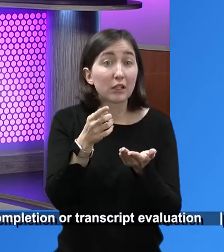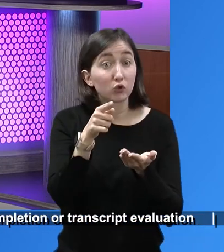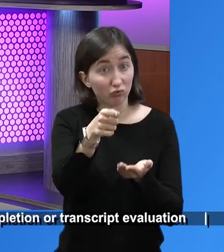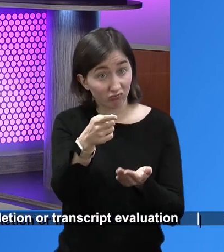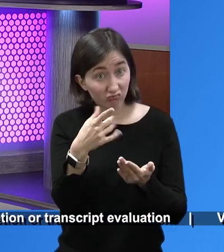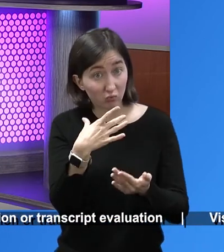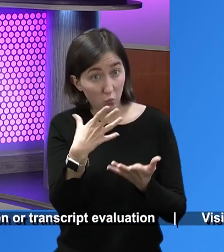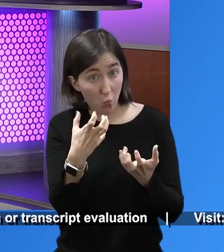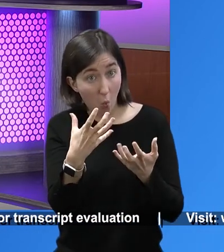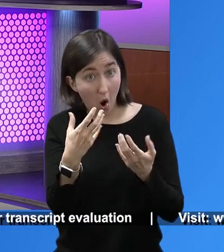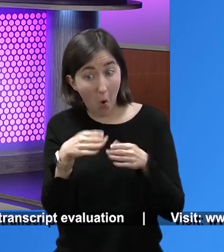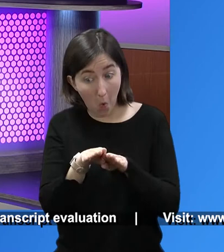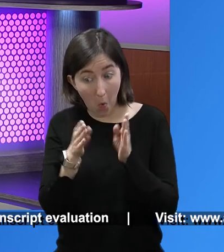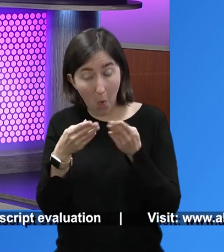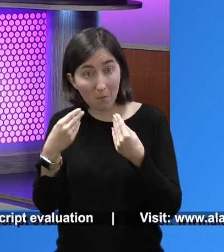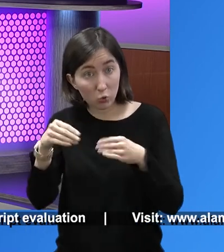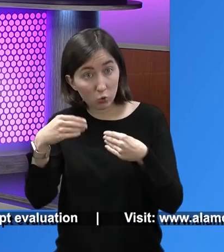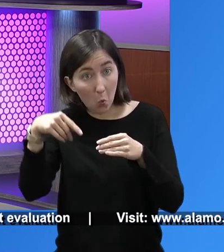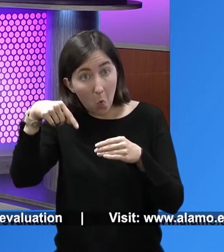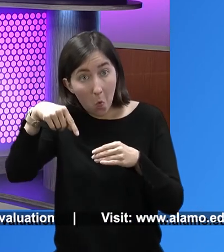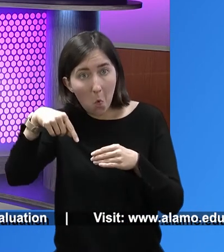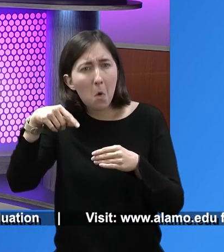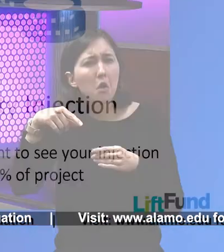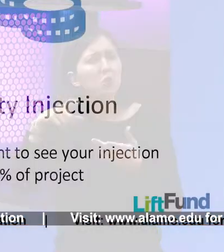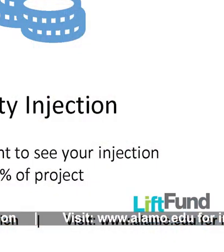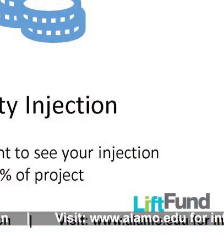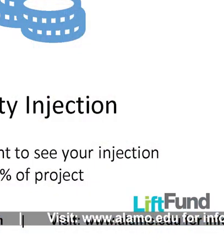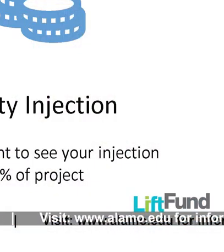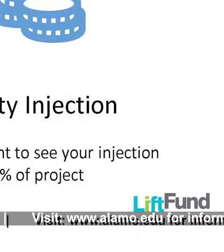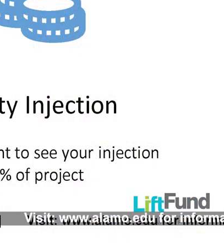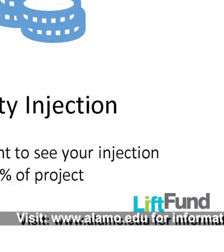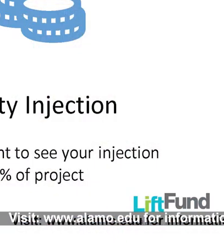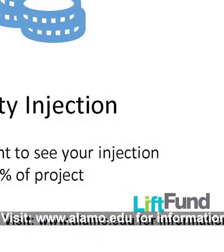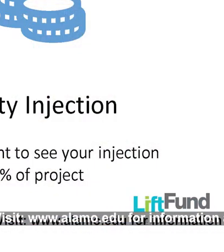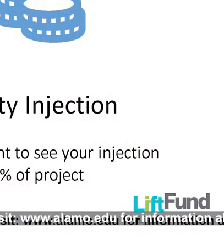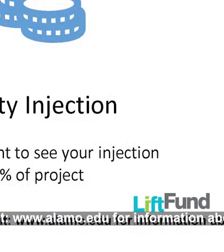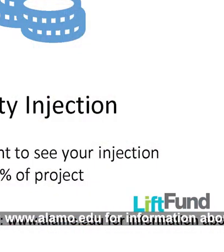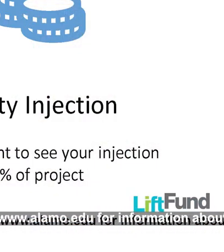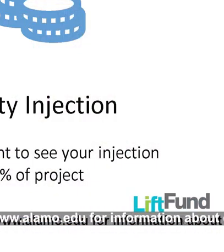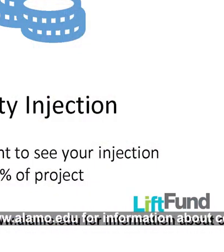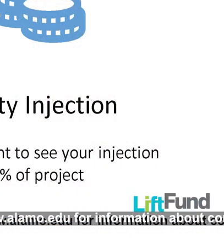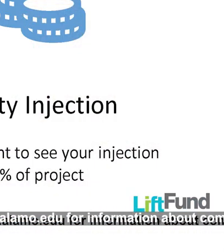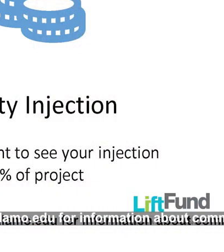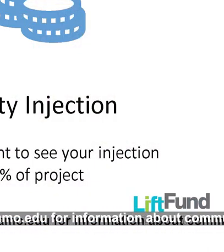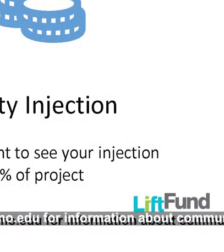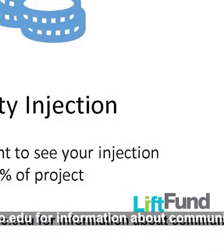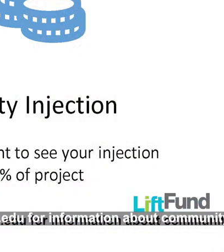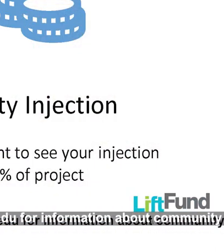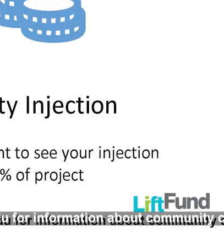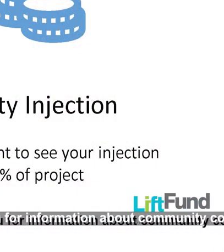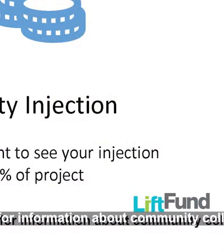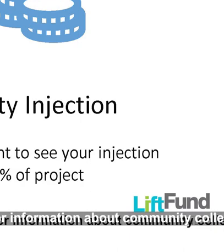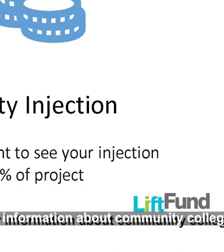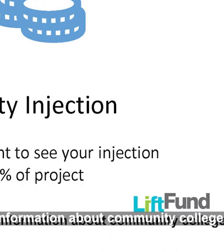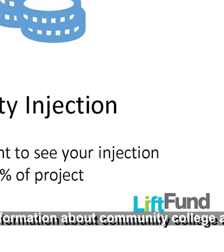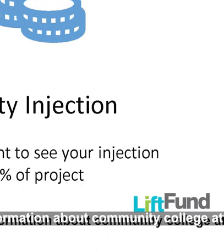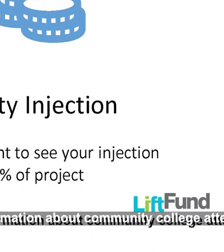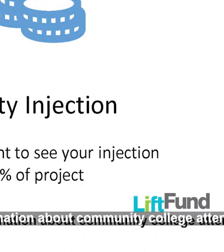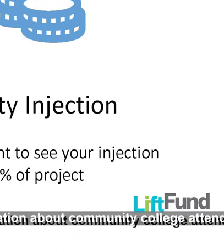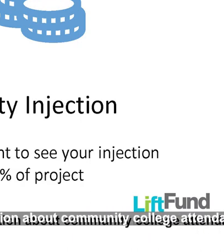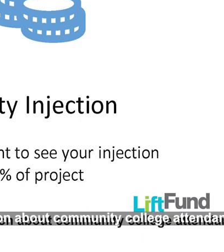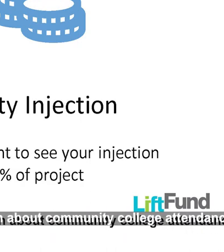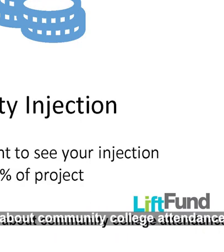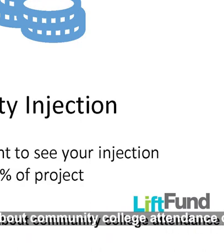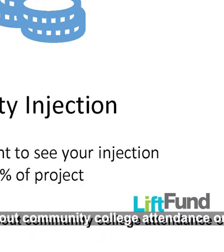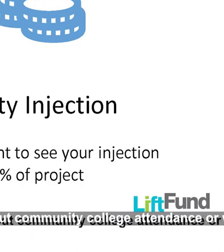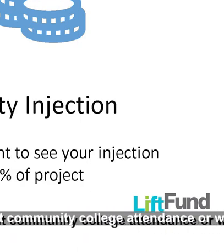to you, but just some experience. And as a startup, we do require a secondary income and that you have skin in the game. We would require